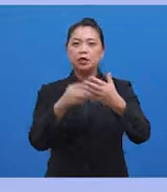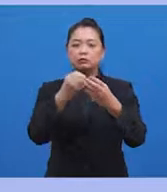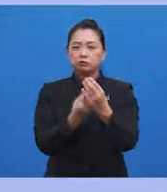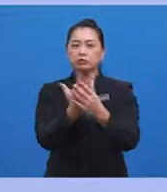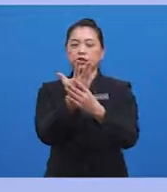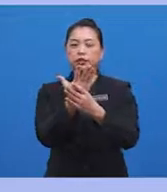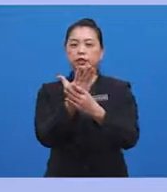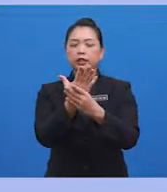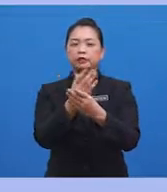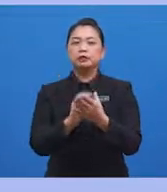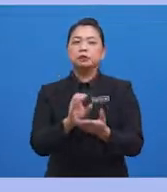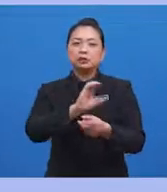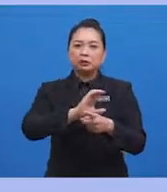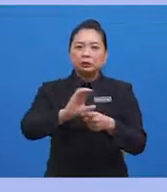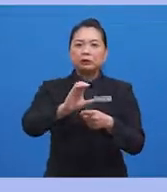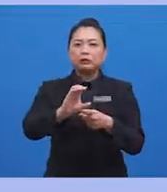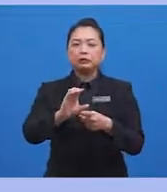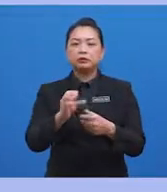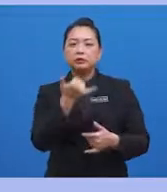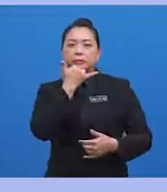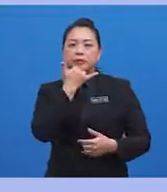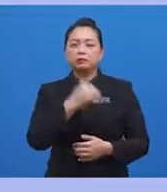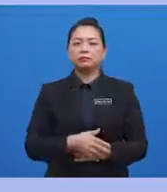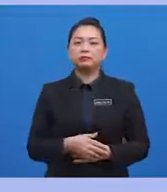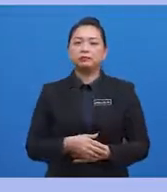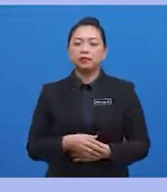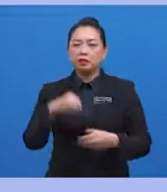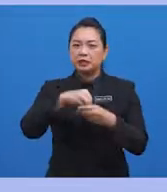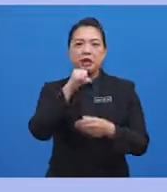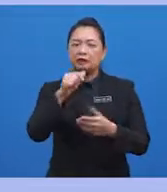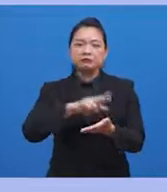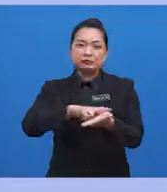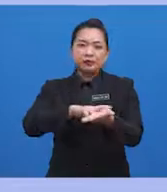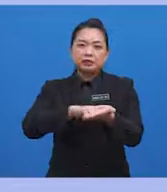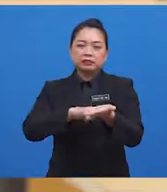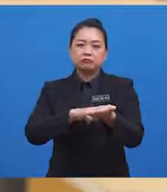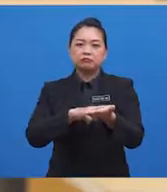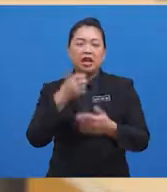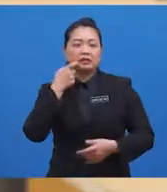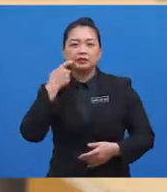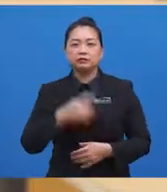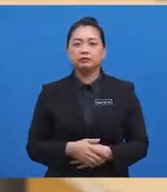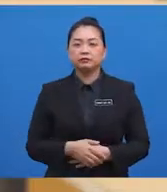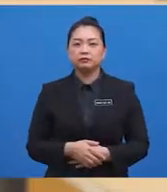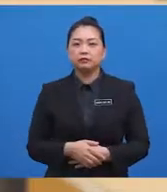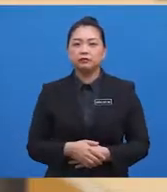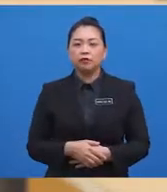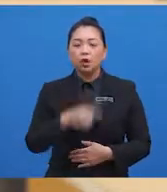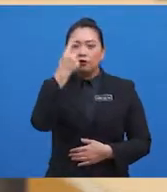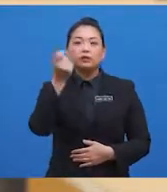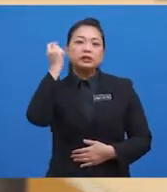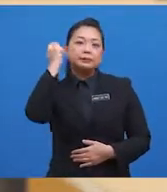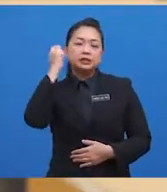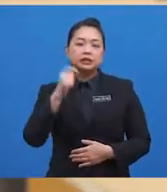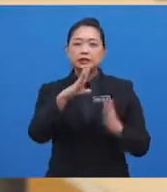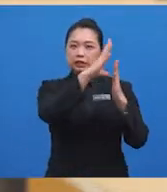criminals with untreated addictions. This is your second text. Now, for the above text,